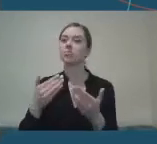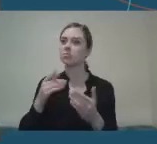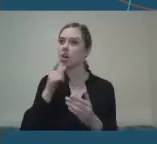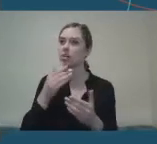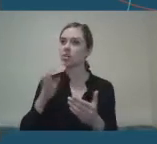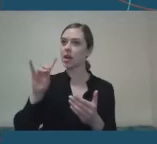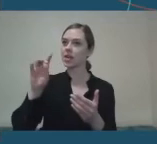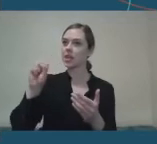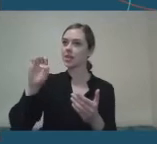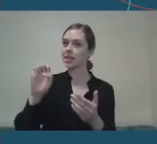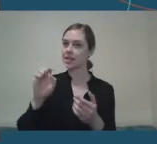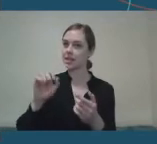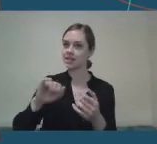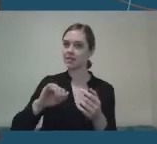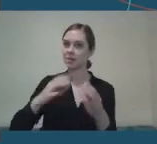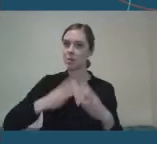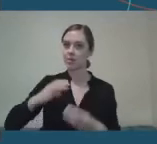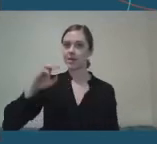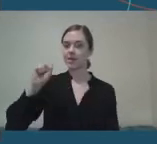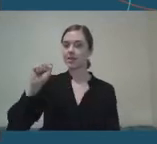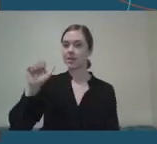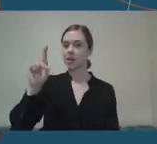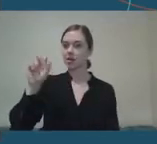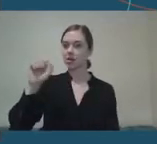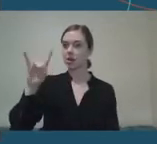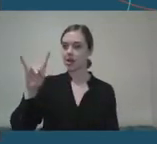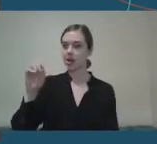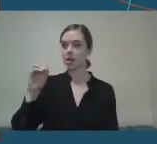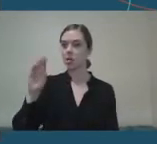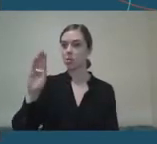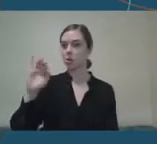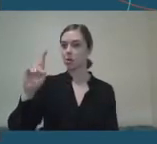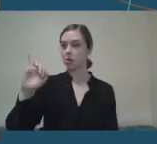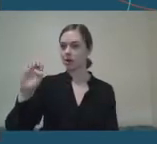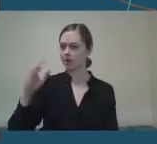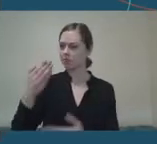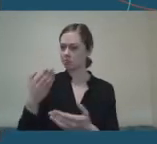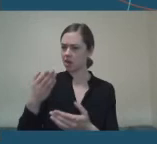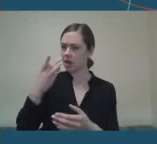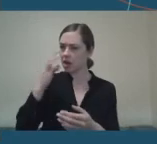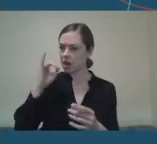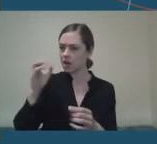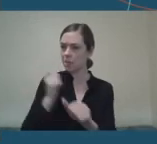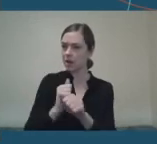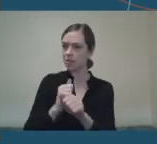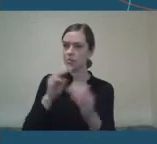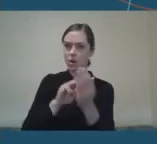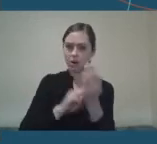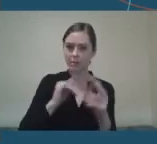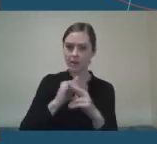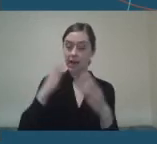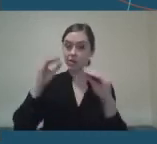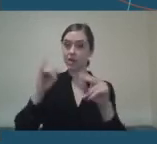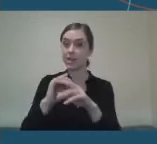first, we heard a bit earlier about this this program for education and activity. And we'd like to